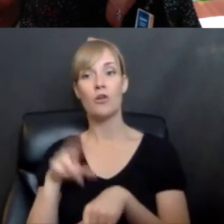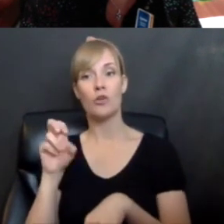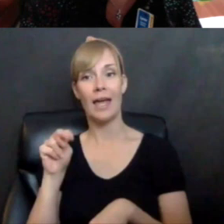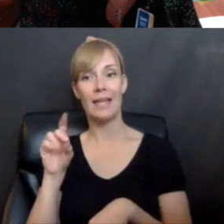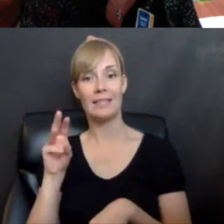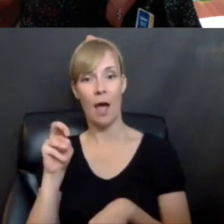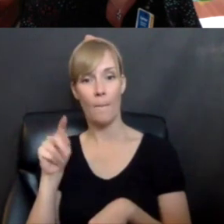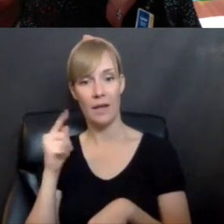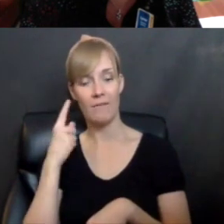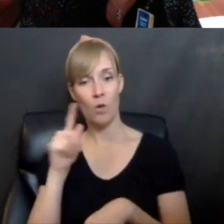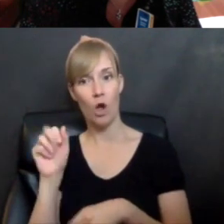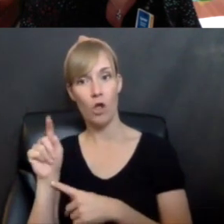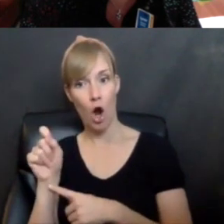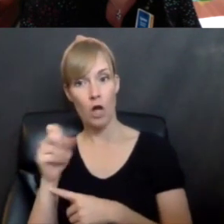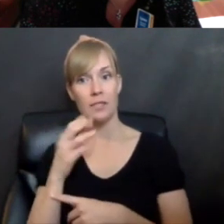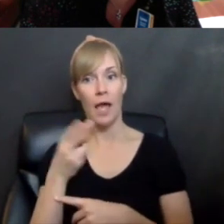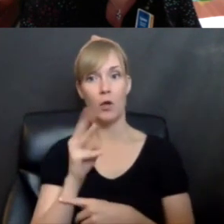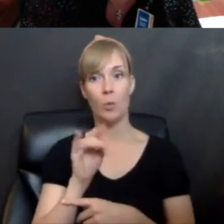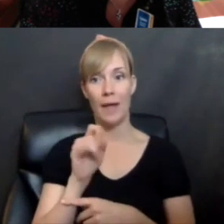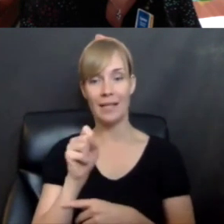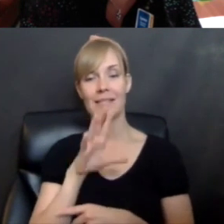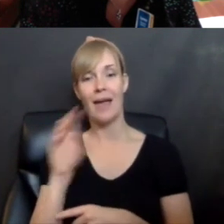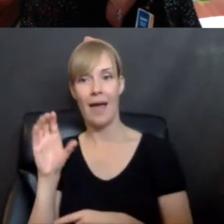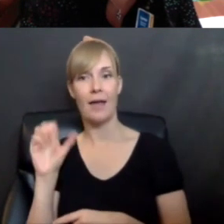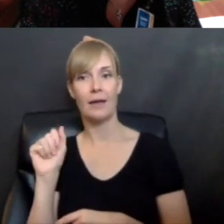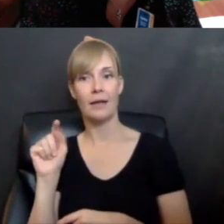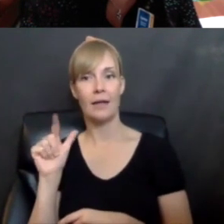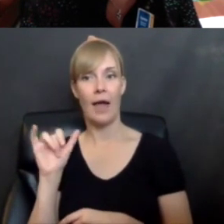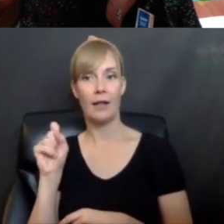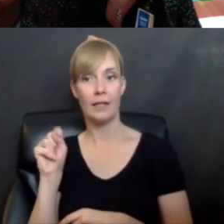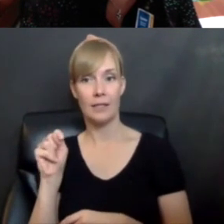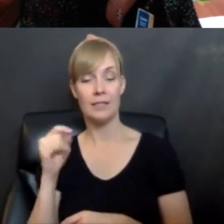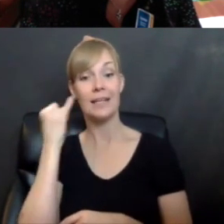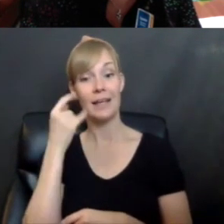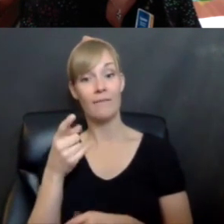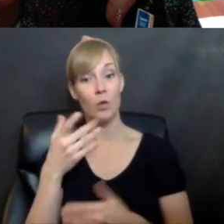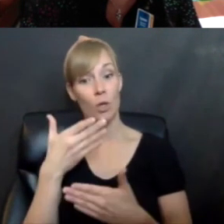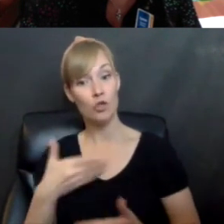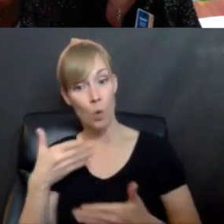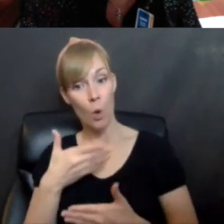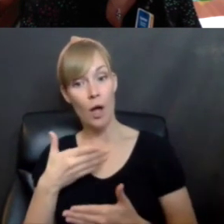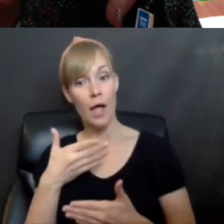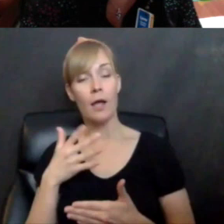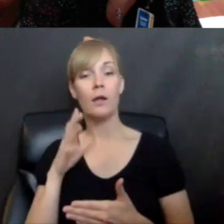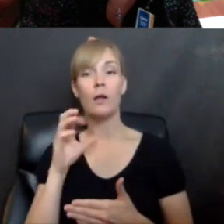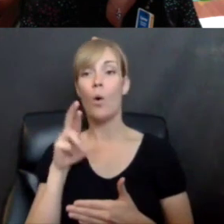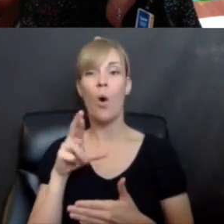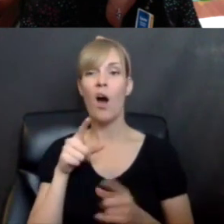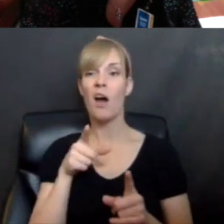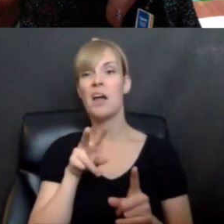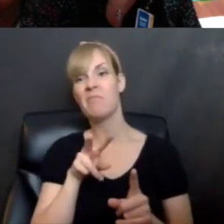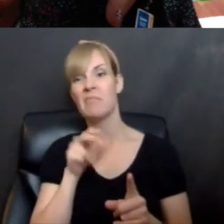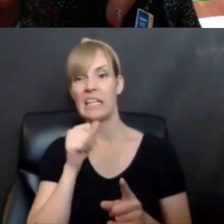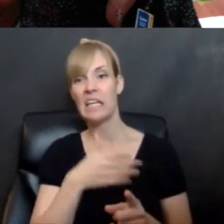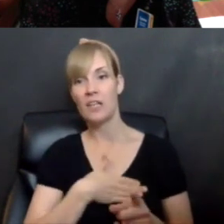the National Endowment for the Arts, and Catalyst. And if you enjoyed, or, or even if you didn't enjoy what you just experienced, although